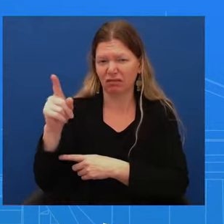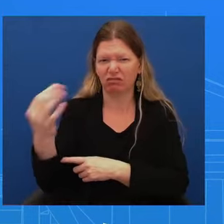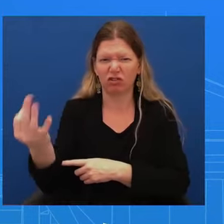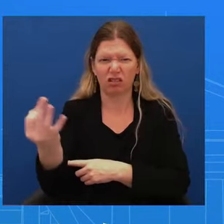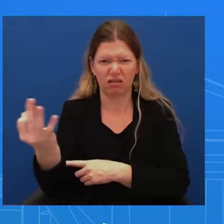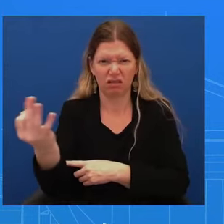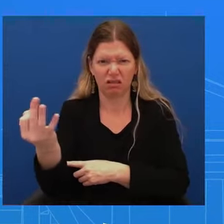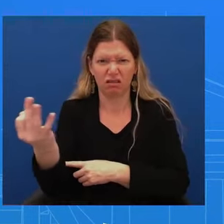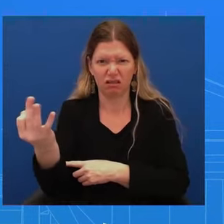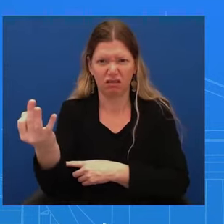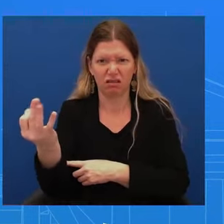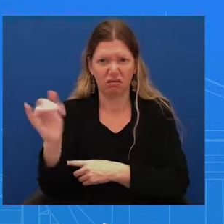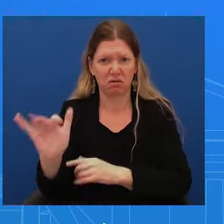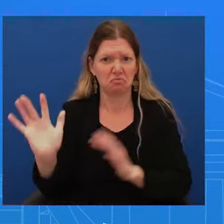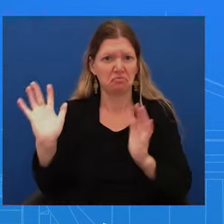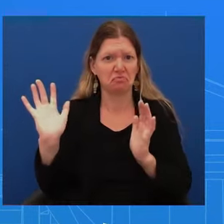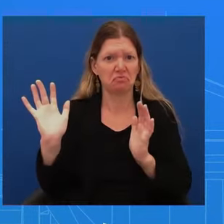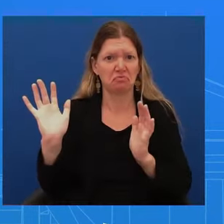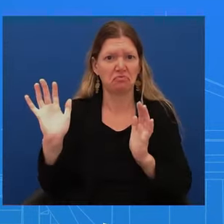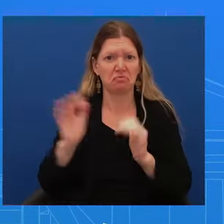that I haven't called. Yes.